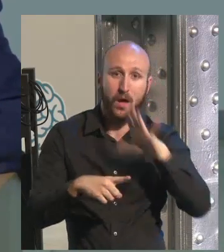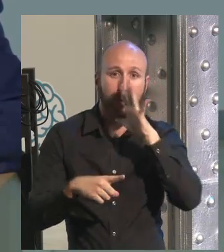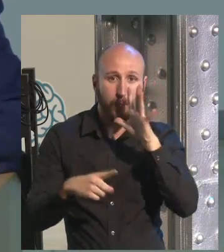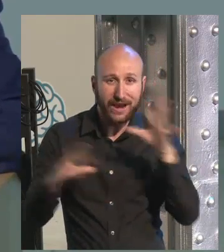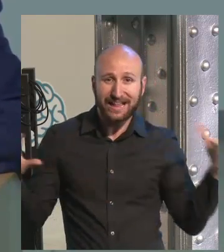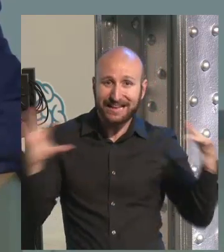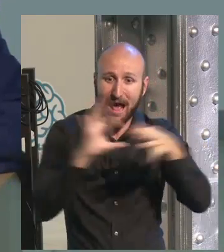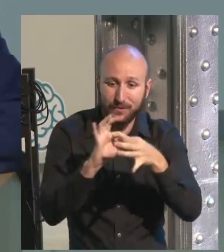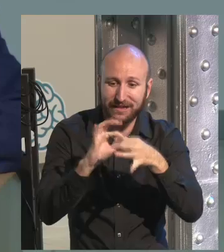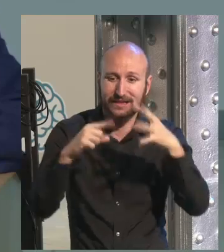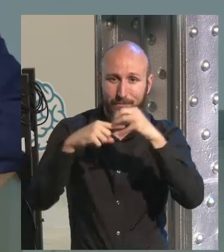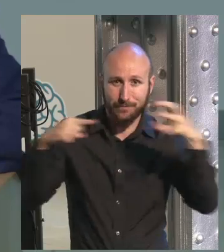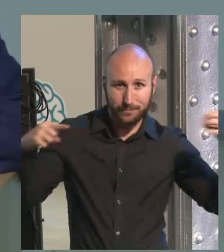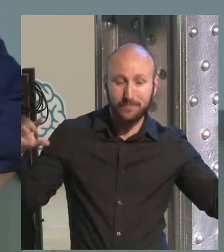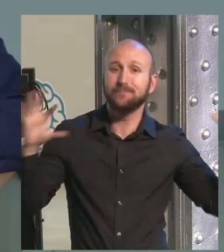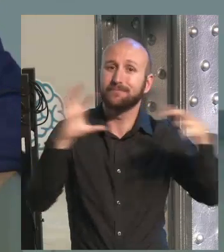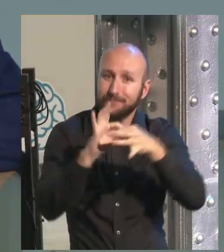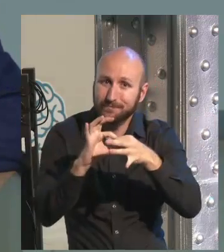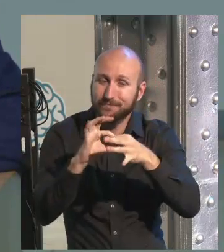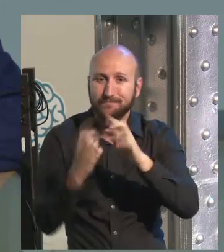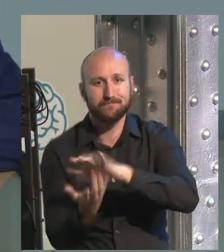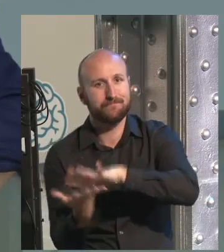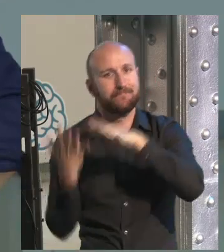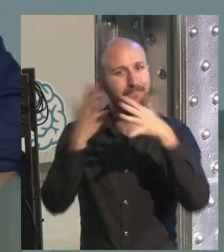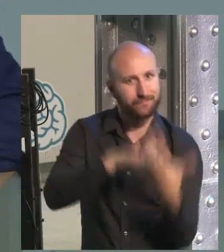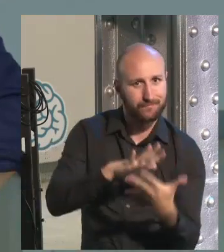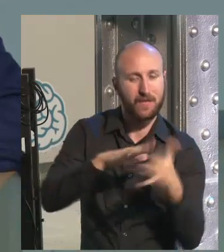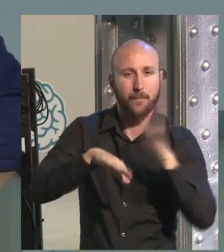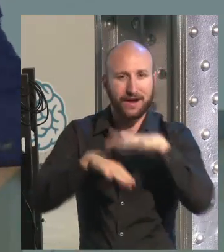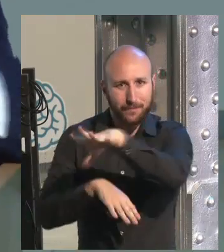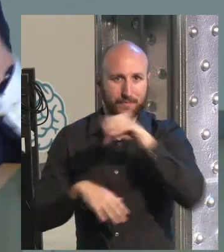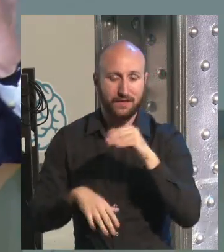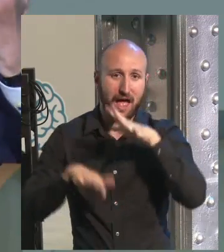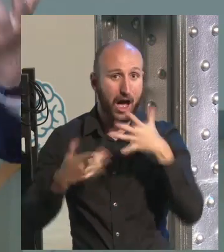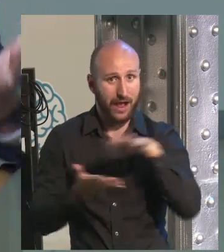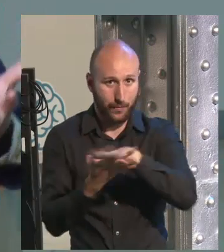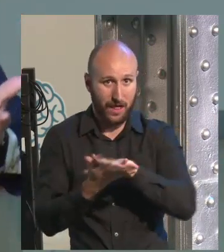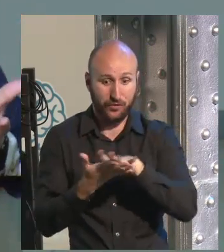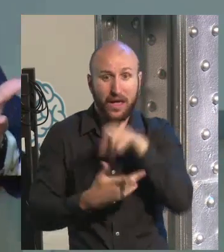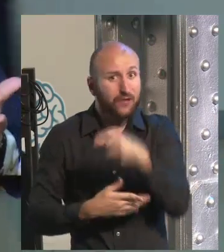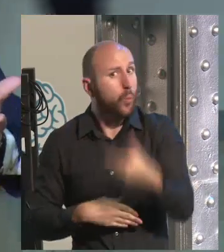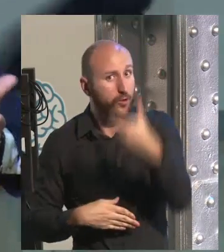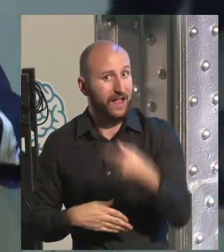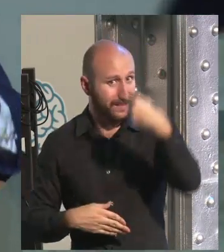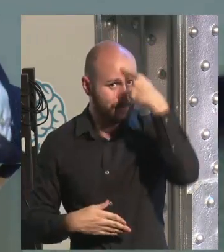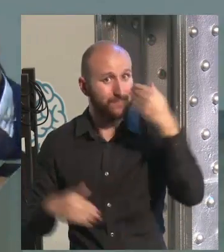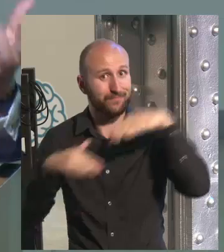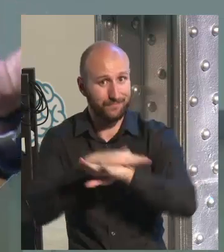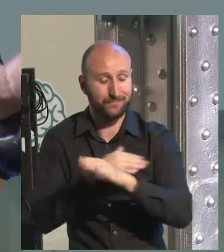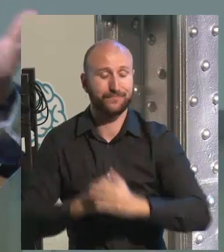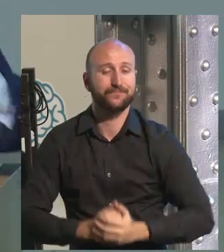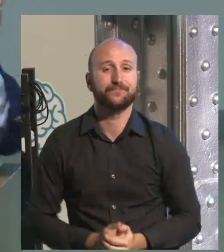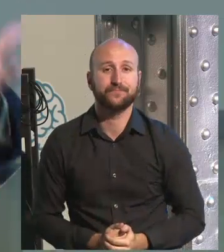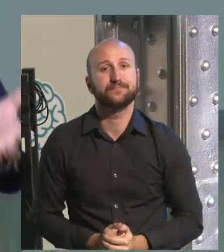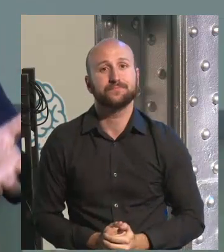synapses will have changed to absorb this new information, this new